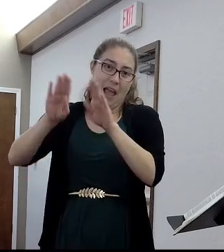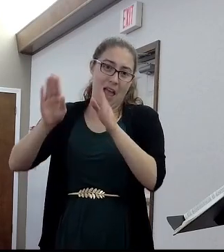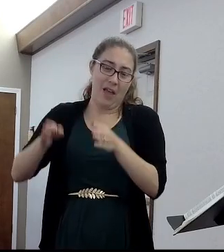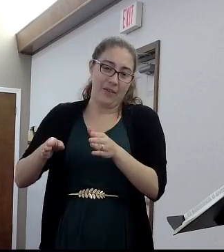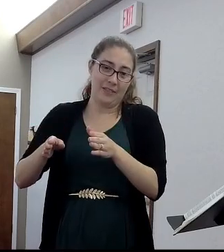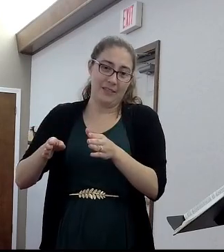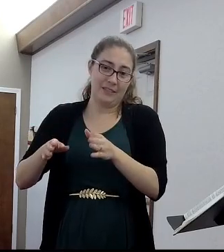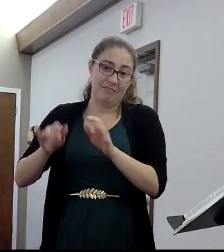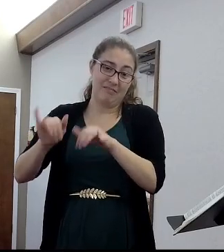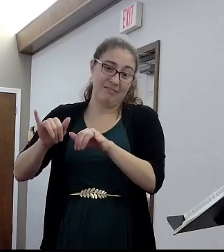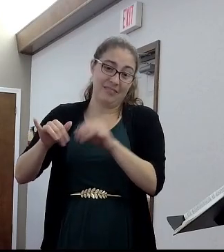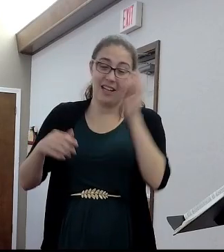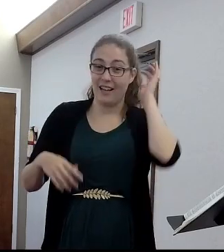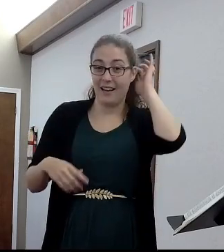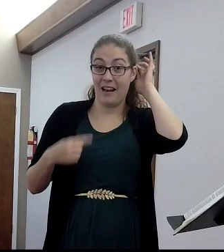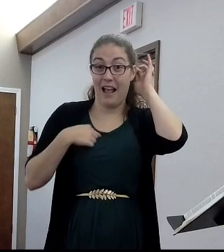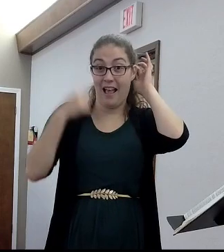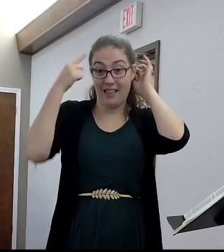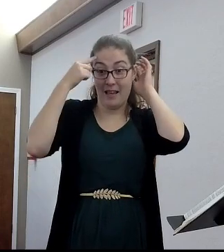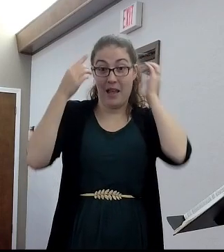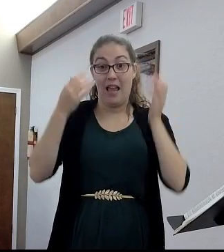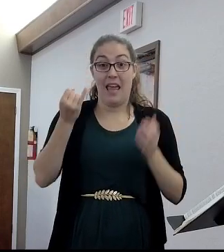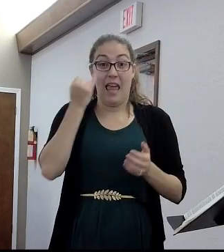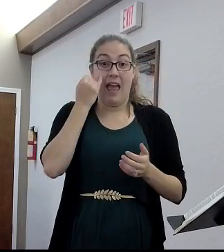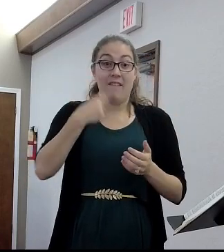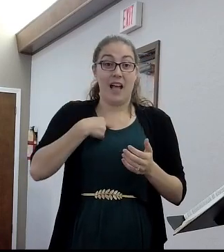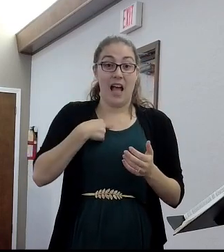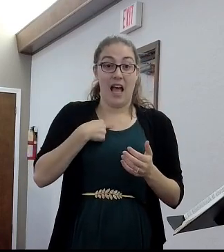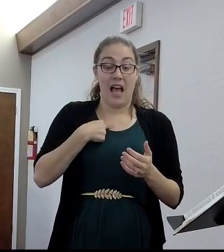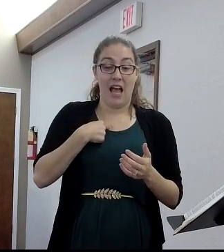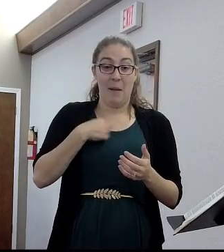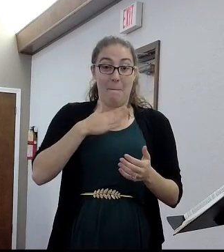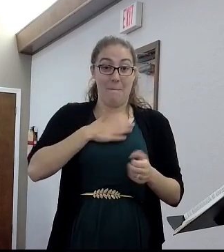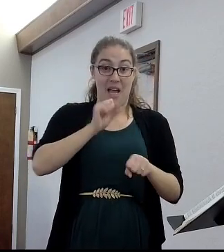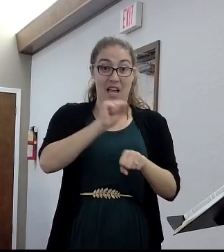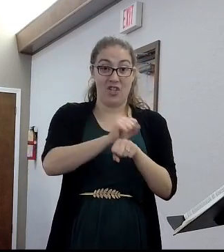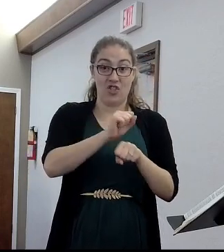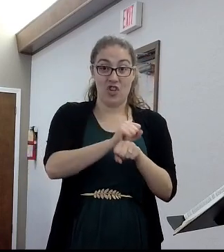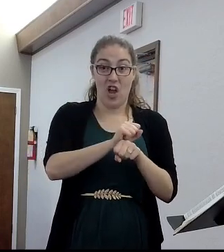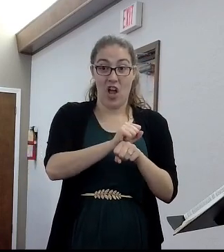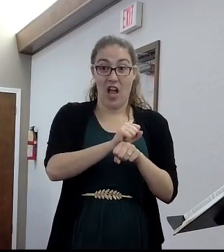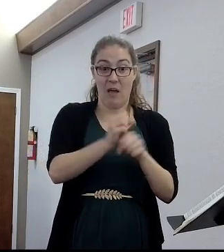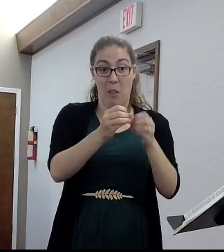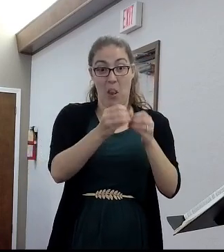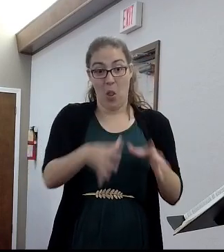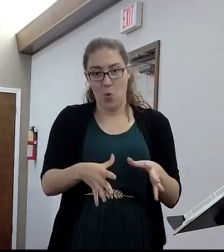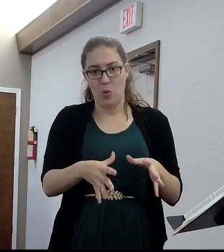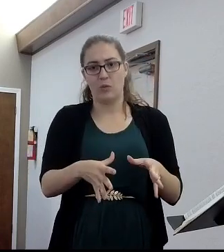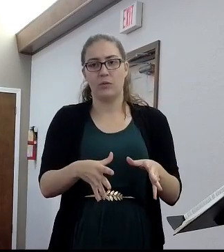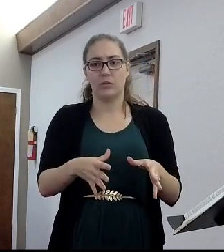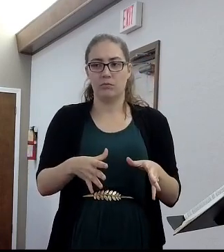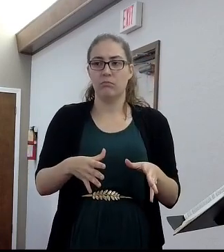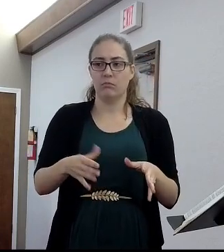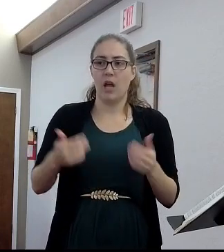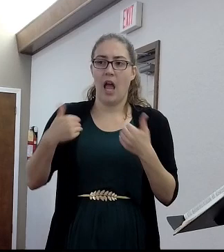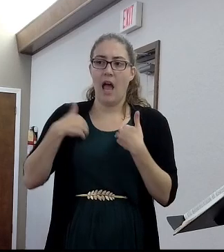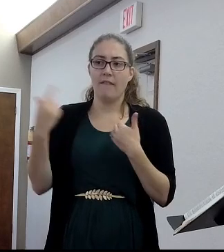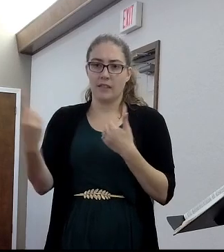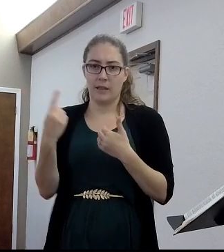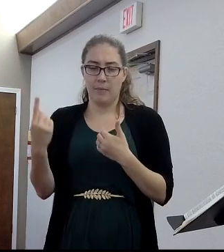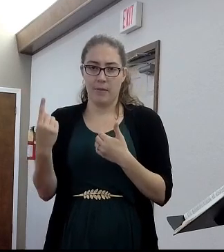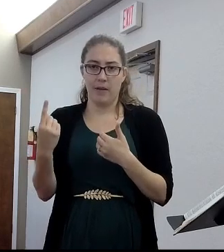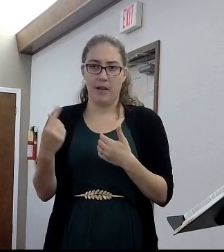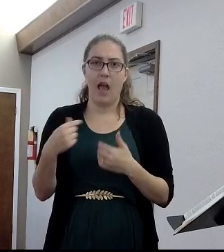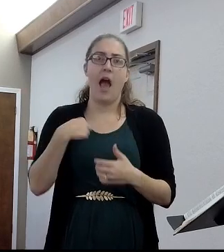mylar bag. And so, like, hey, listen, I may lose my job. At least I'll have food. You know? It's not like I'm prepared to, but it could be taken from me in a heartbeat.